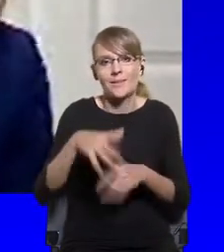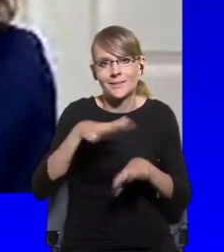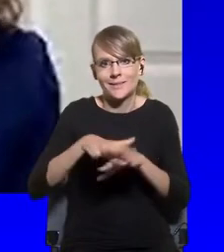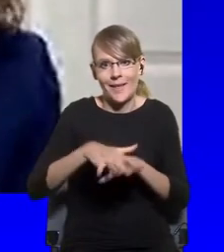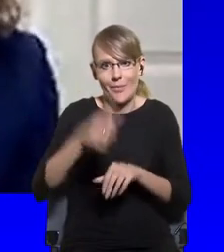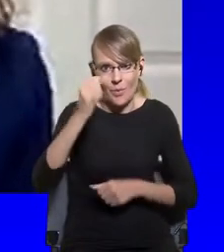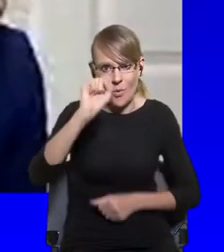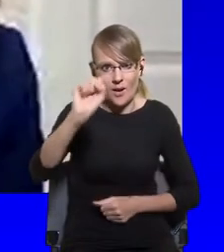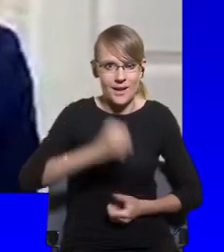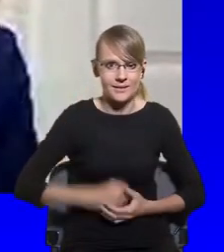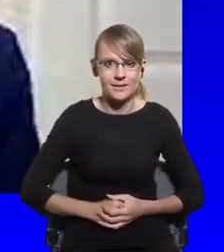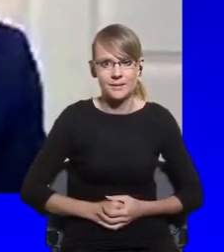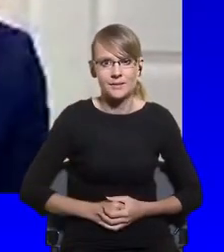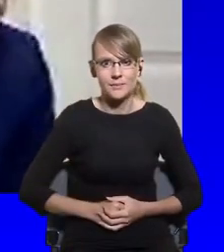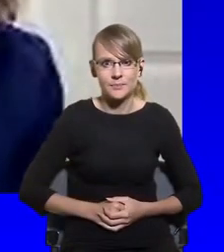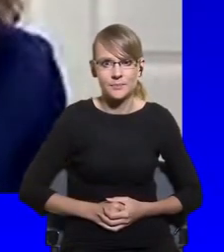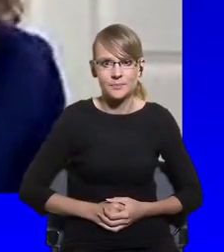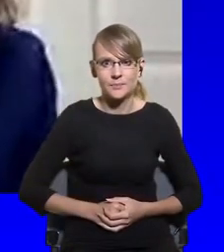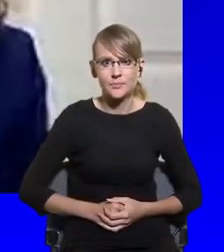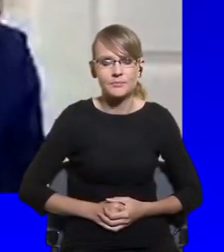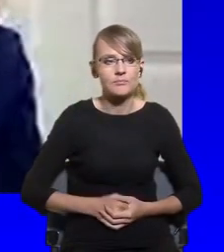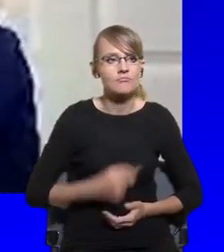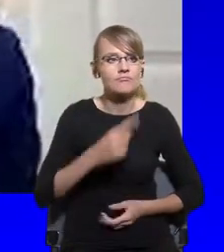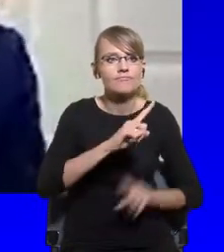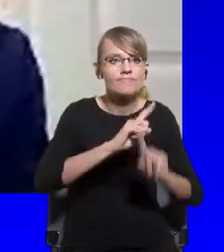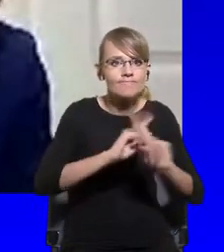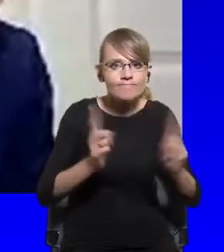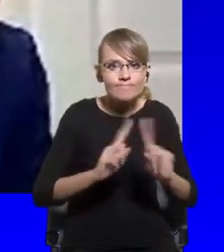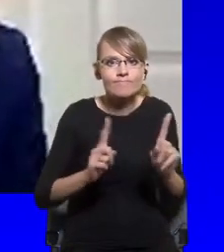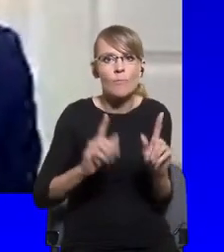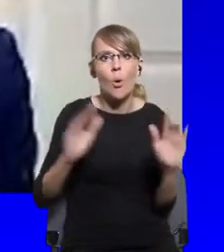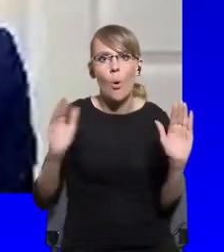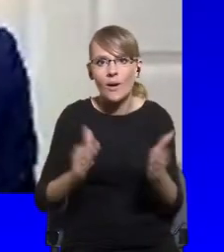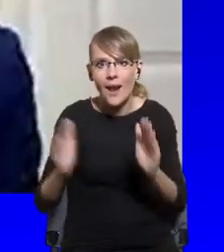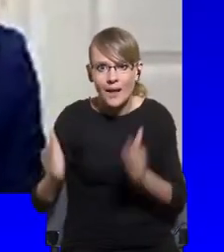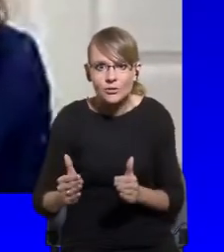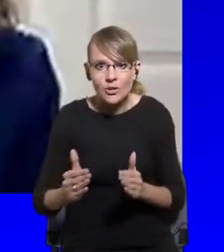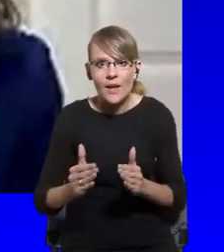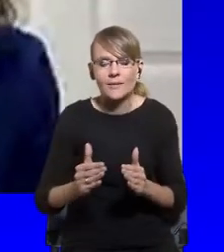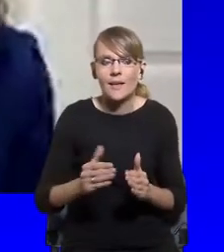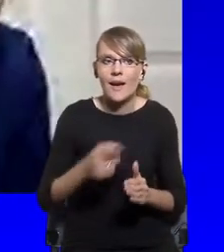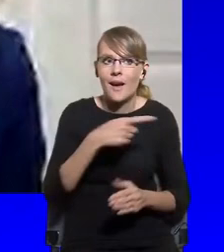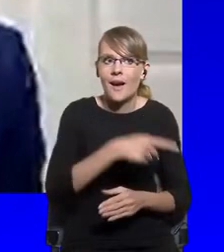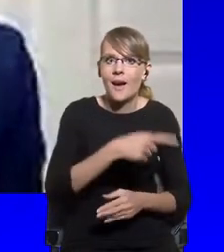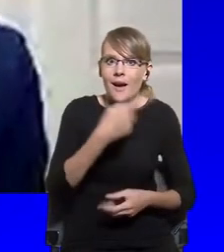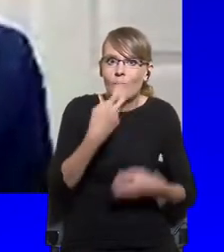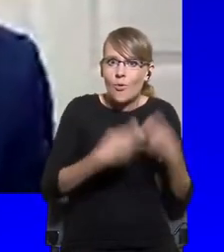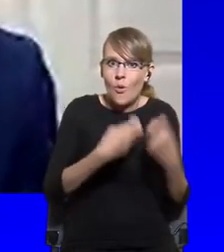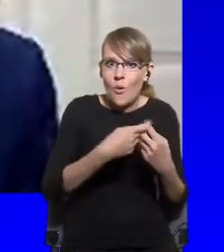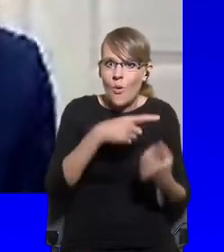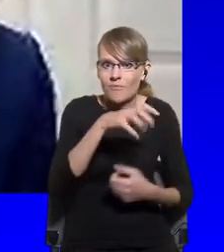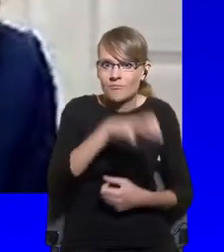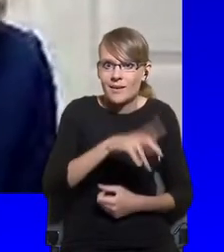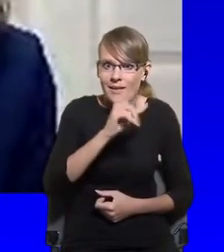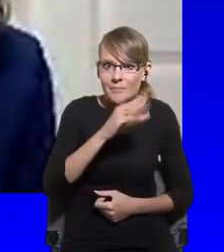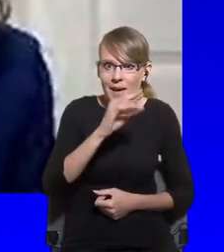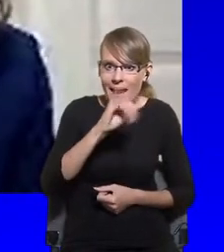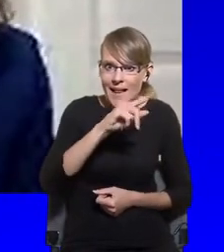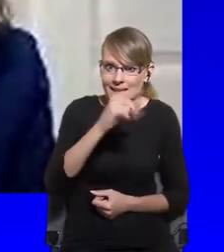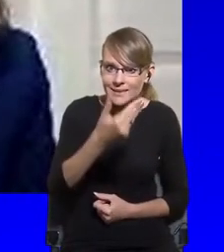restrictions and the challenge to liberalism is actually also a question of what restrictions